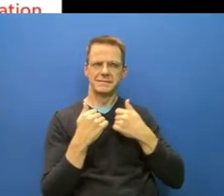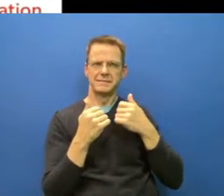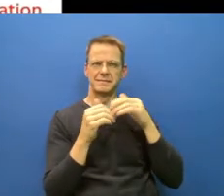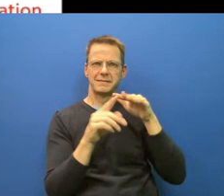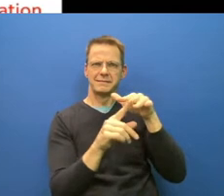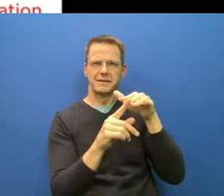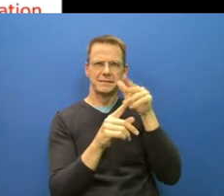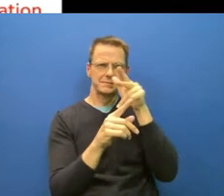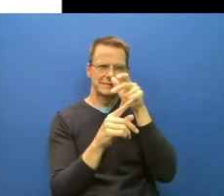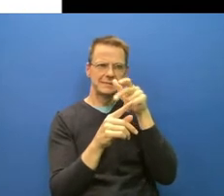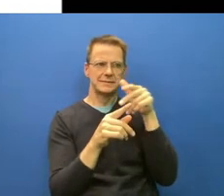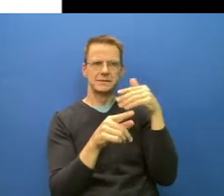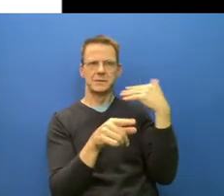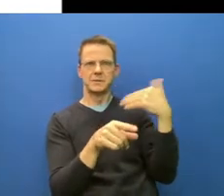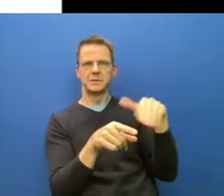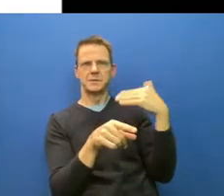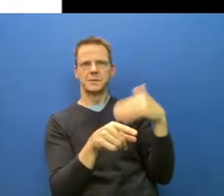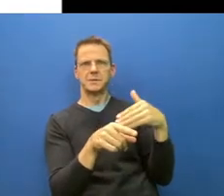next slide.